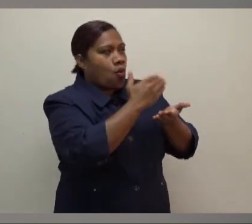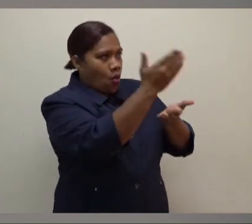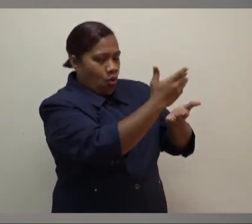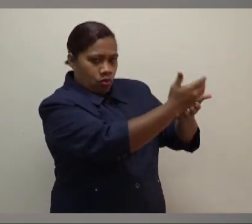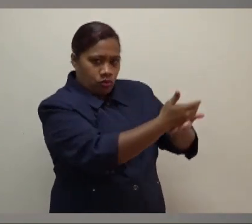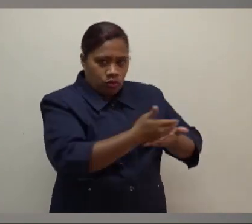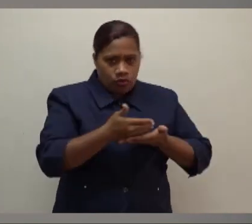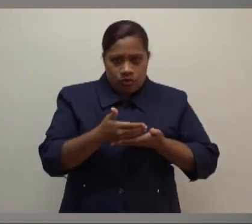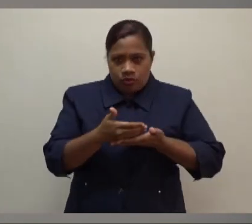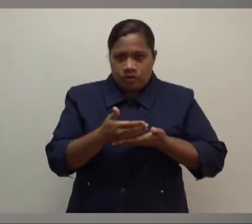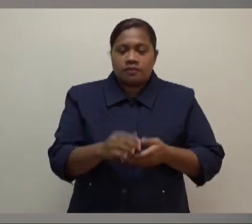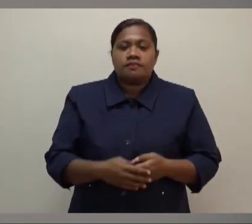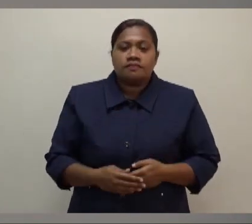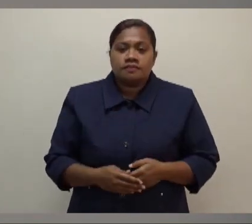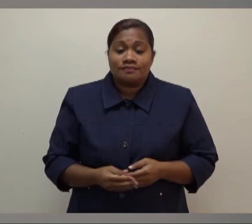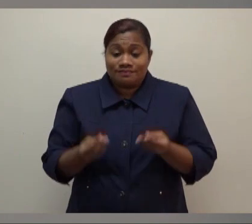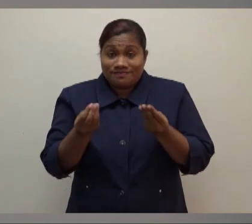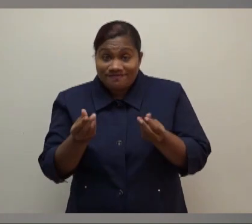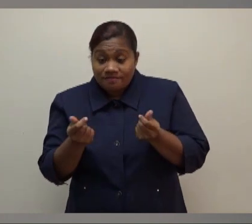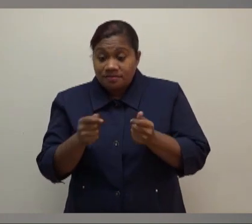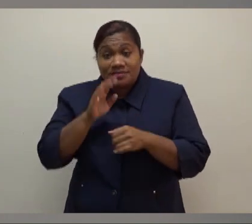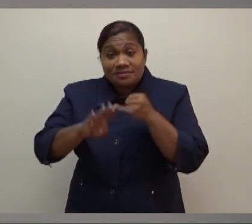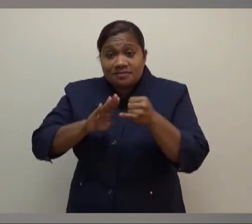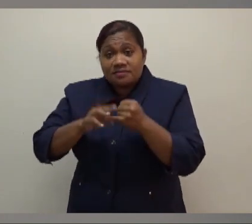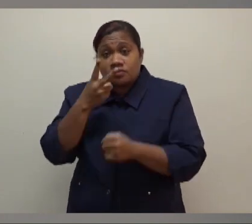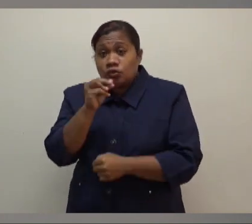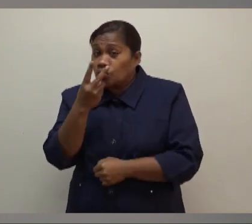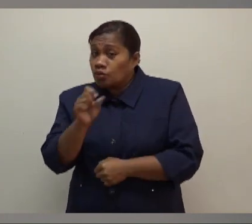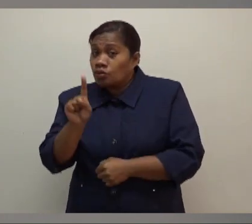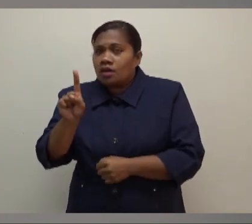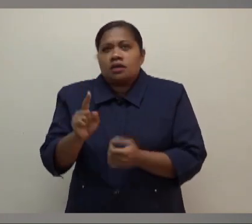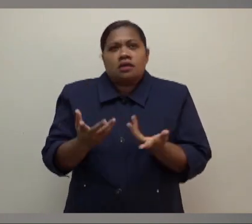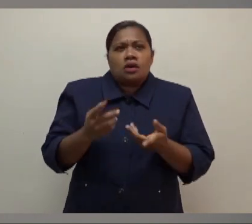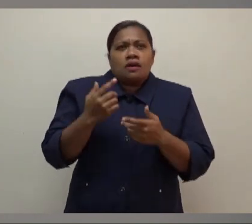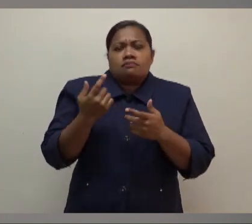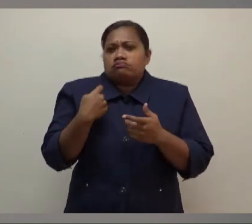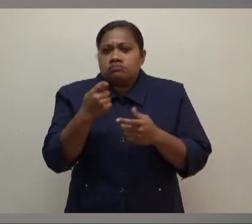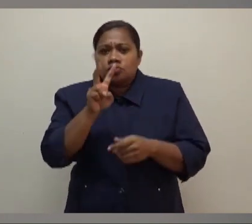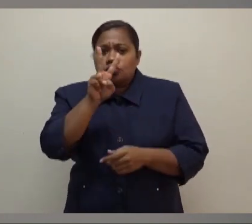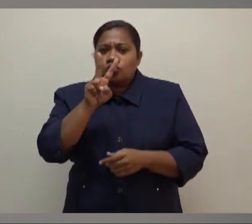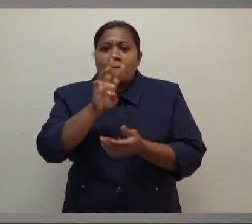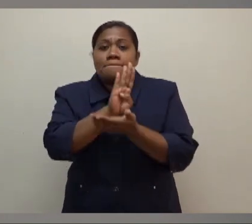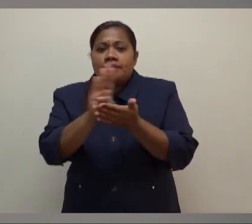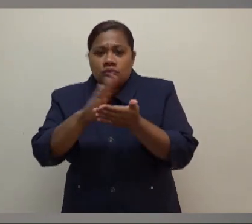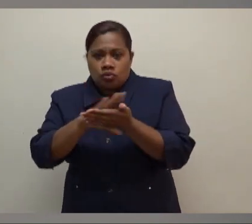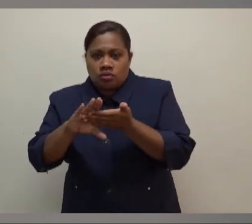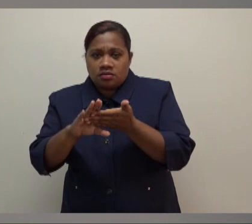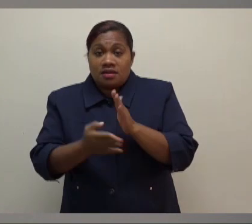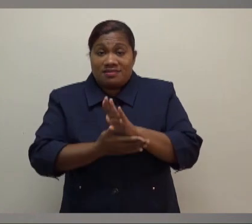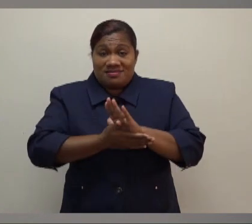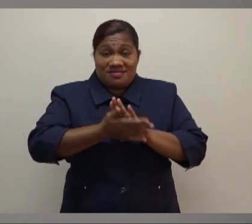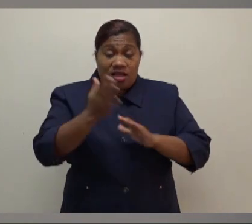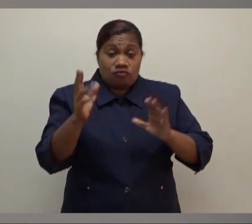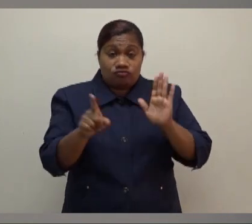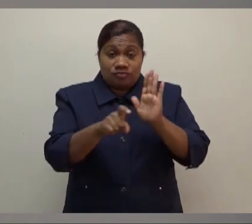Liquidity. At the end of 2021, liquidity stood at almost $2 billion. The high foreign reserves supported by the external